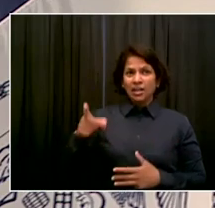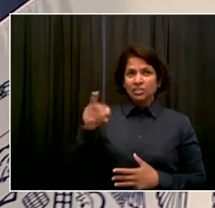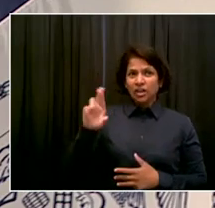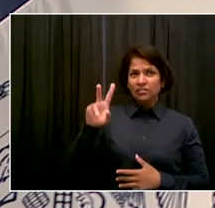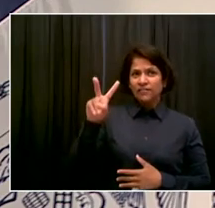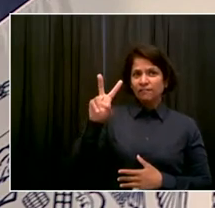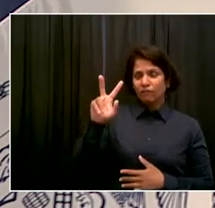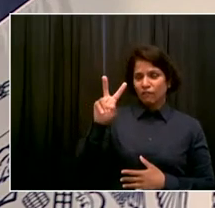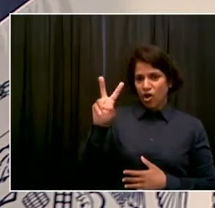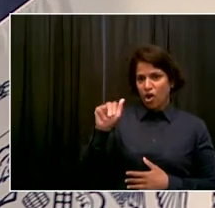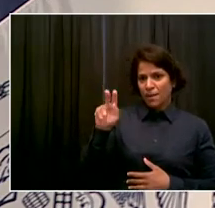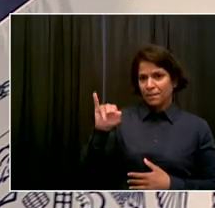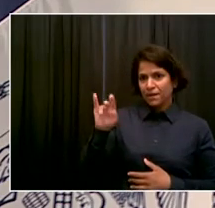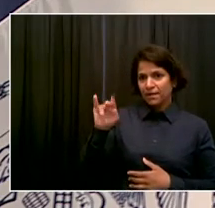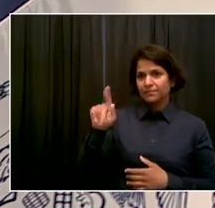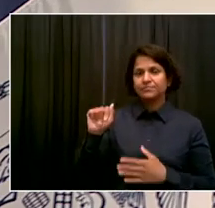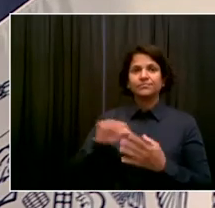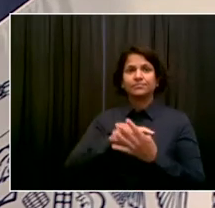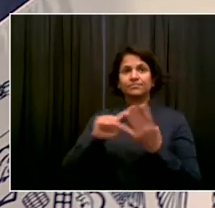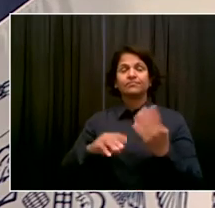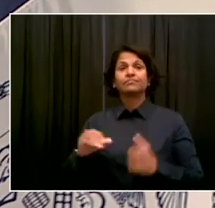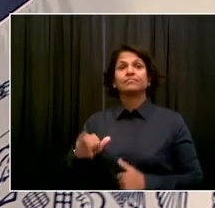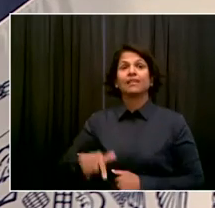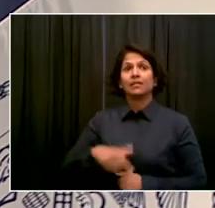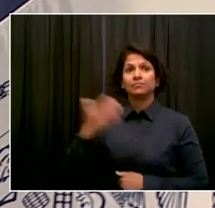today goes to Derek Waller from WABC.